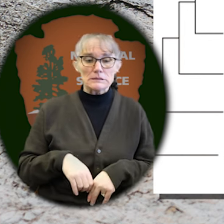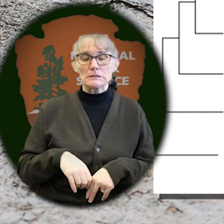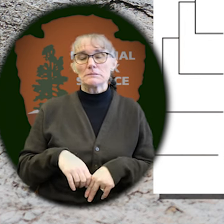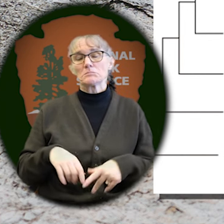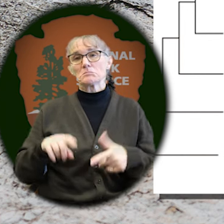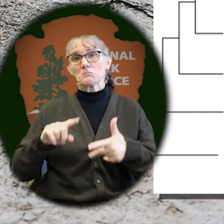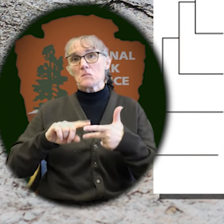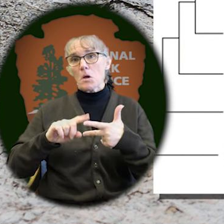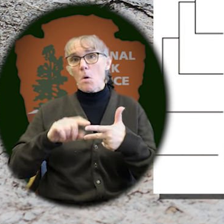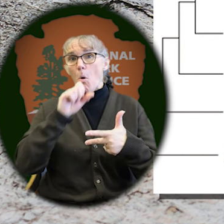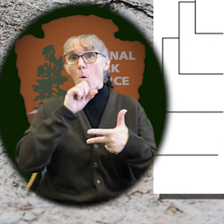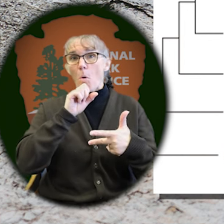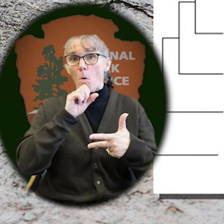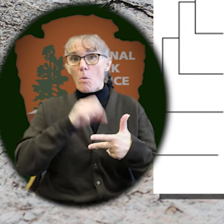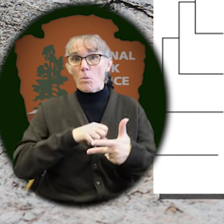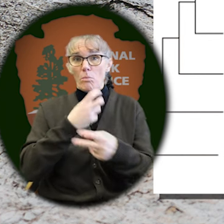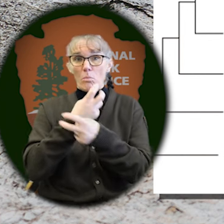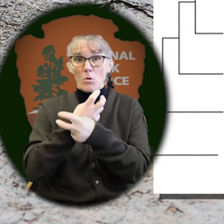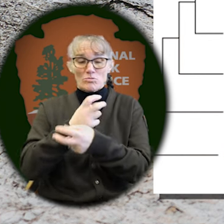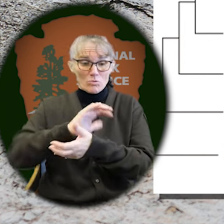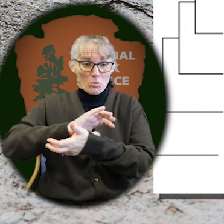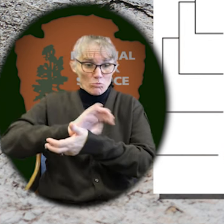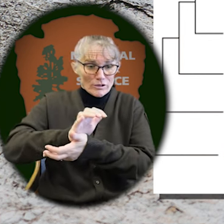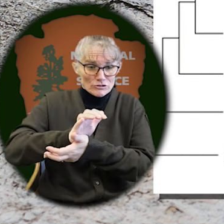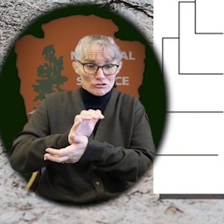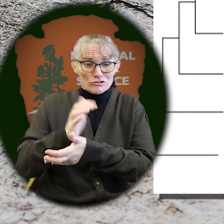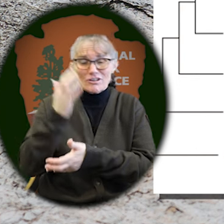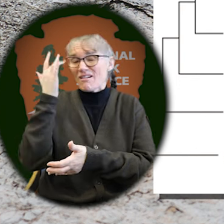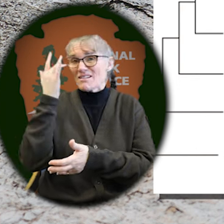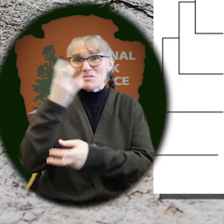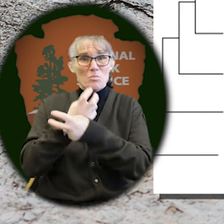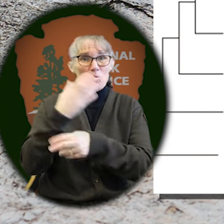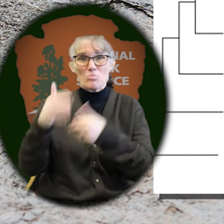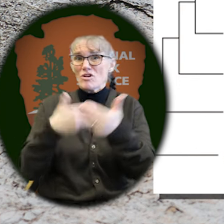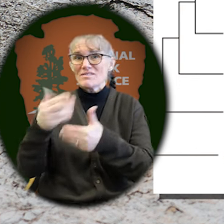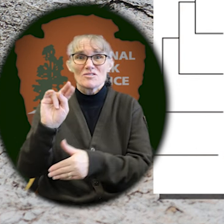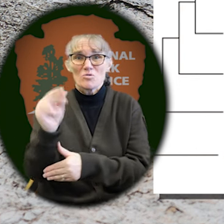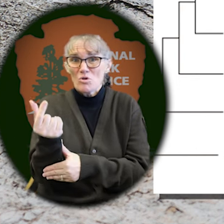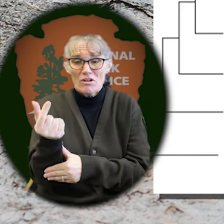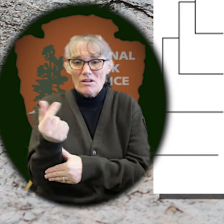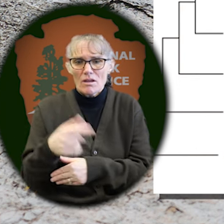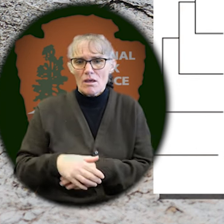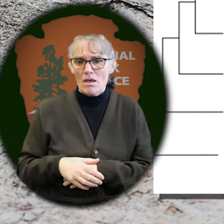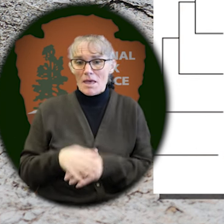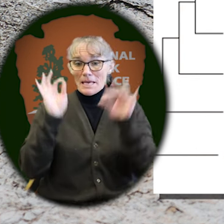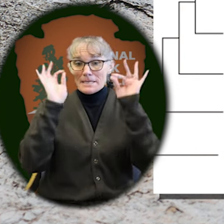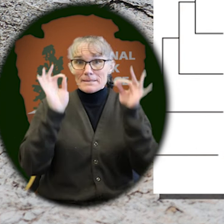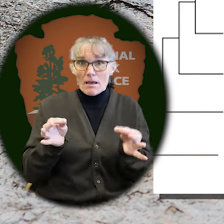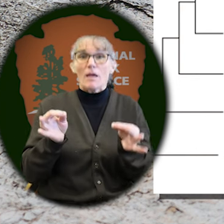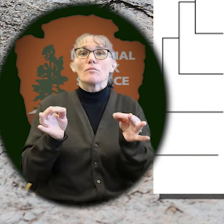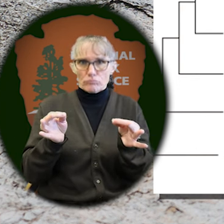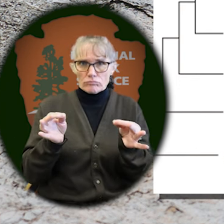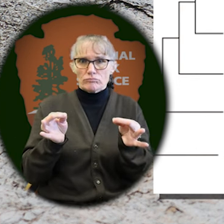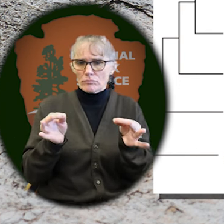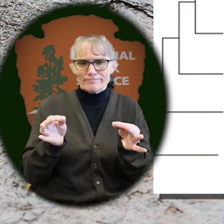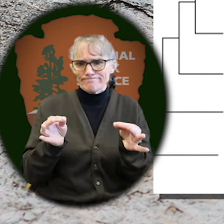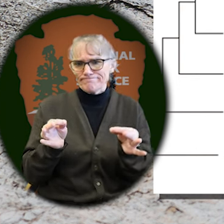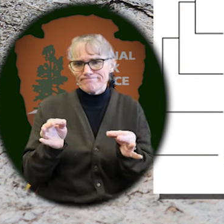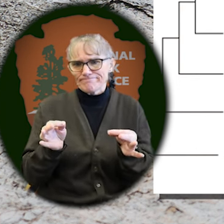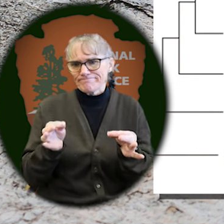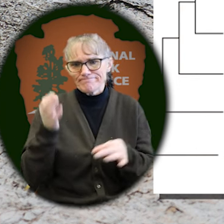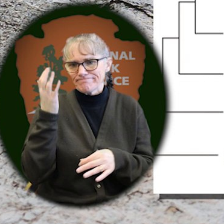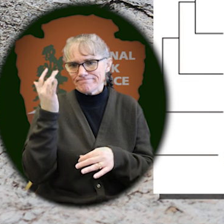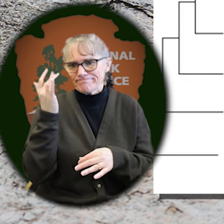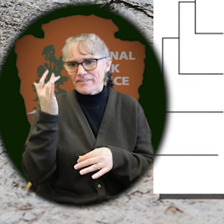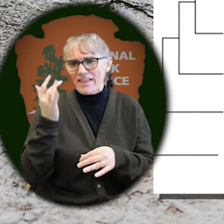Or it could also be the crushing of skulls where they just didn't all fossilize well. But we can outrule this because we have looked at the recent